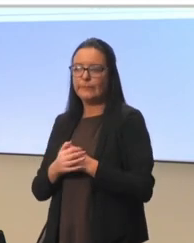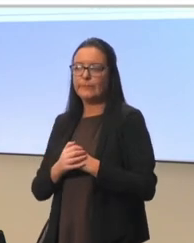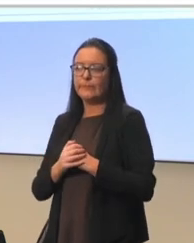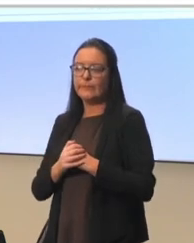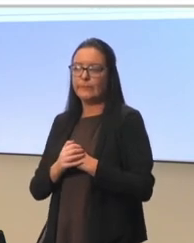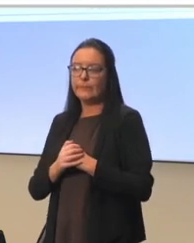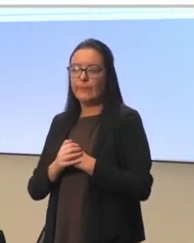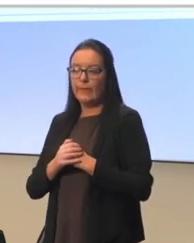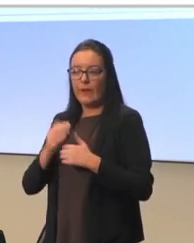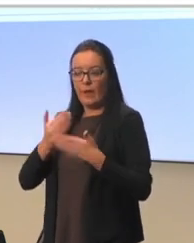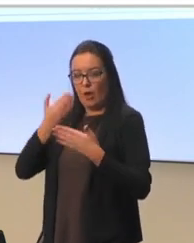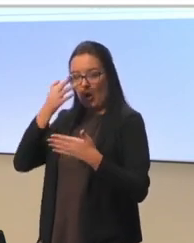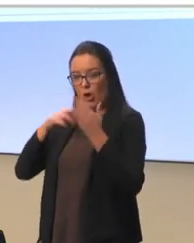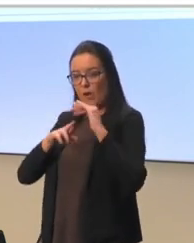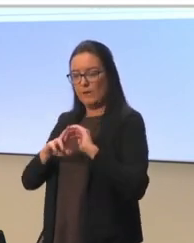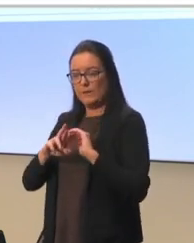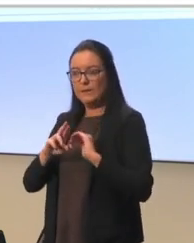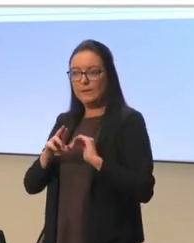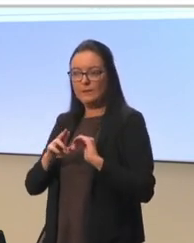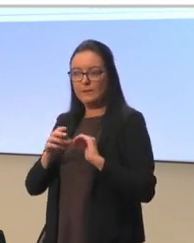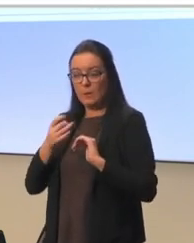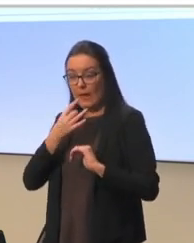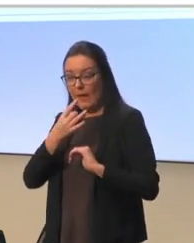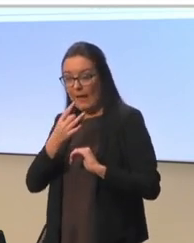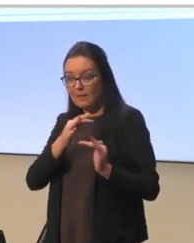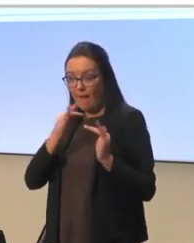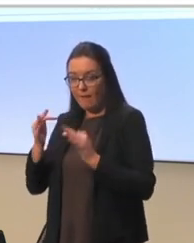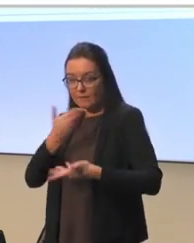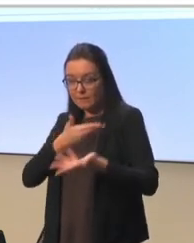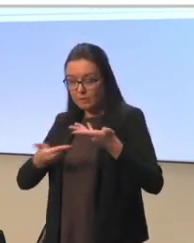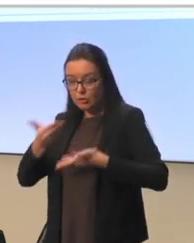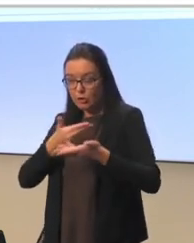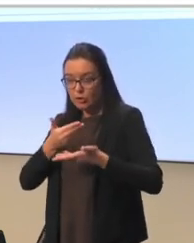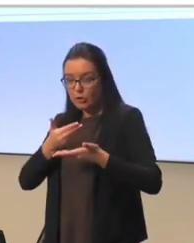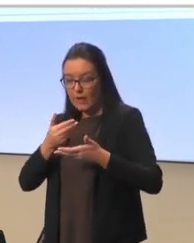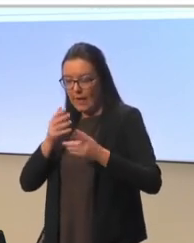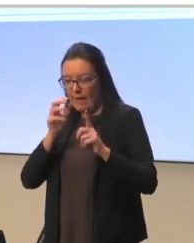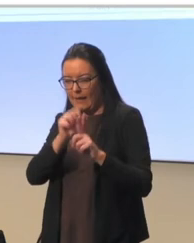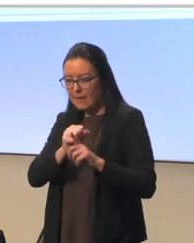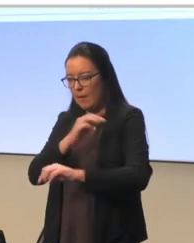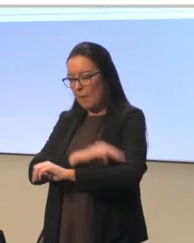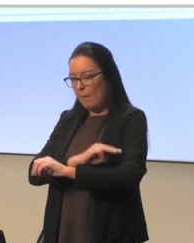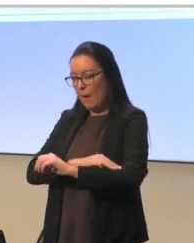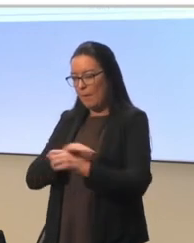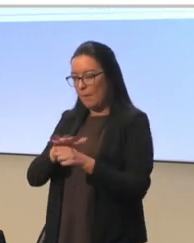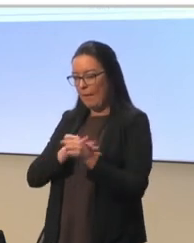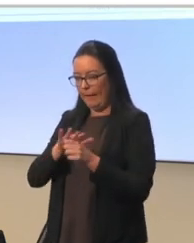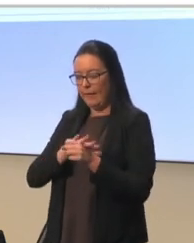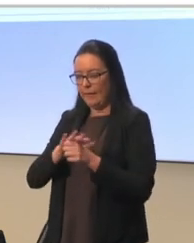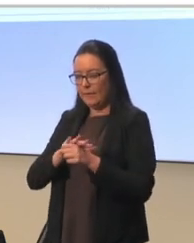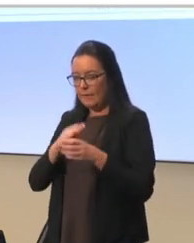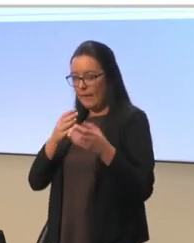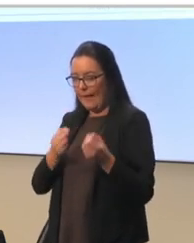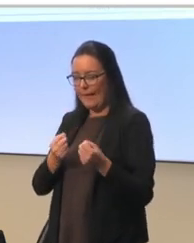The learners, we asked them, after the discussion, to identify priority areas. So, the